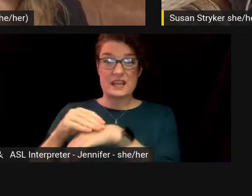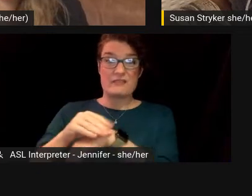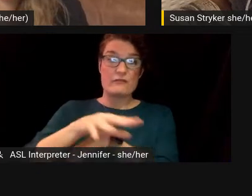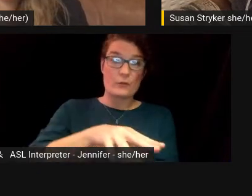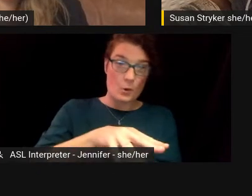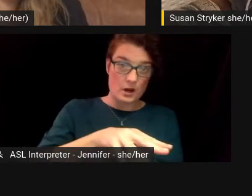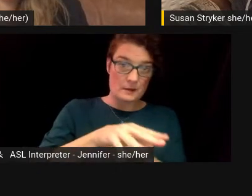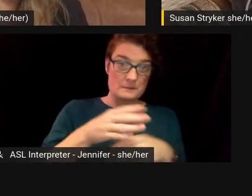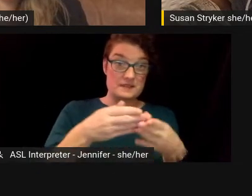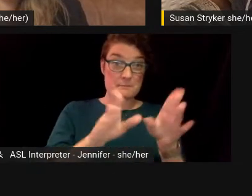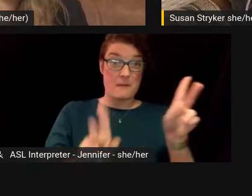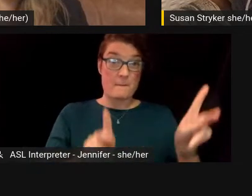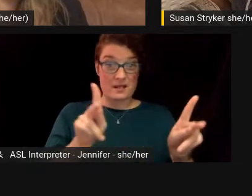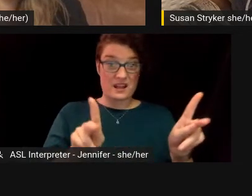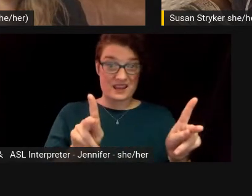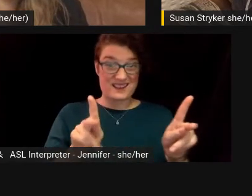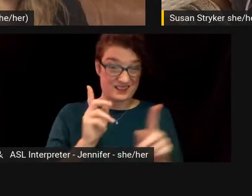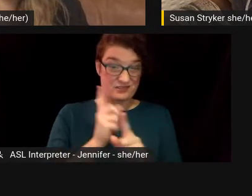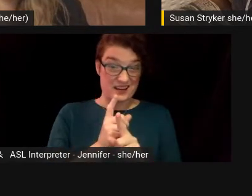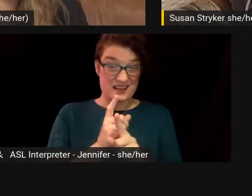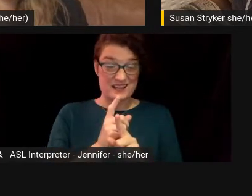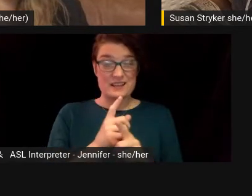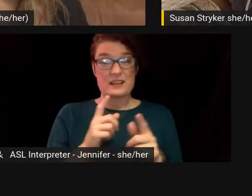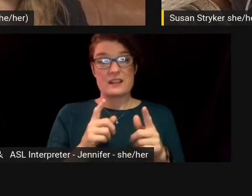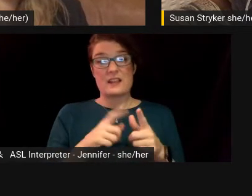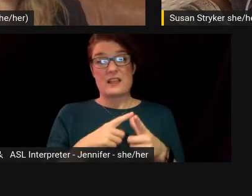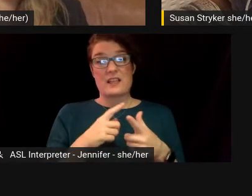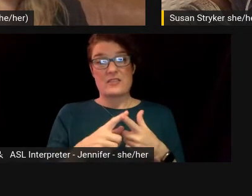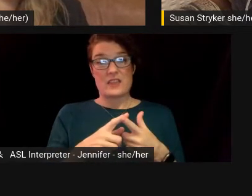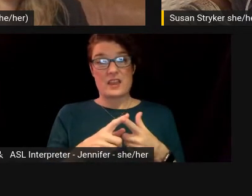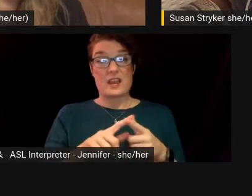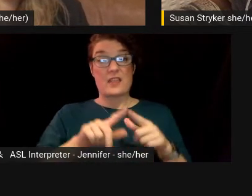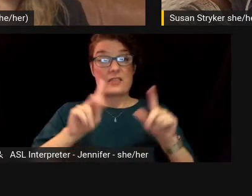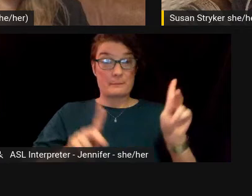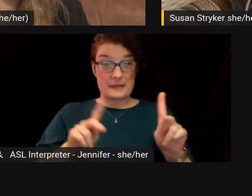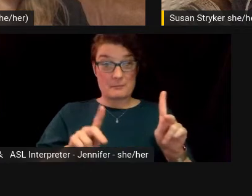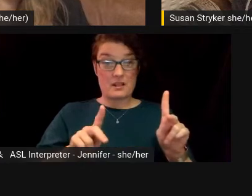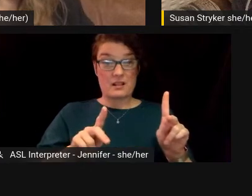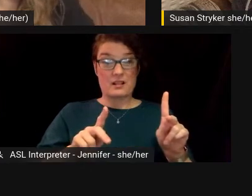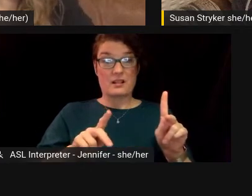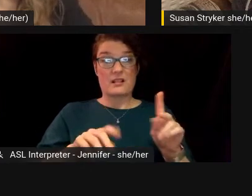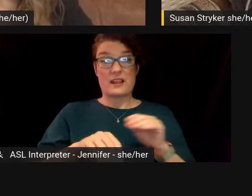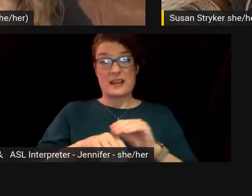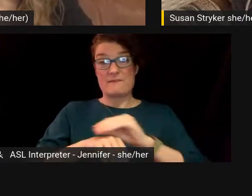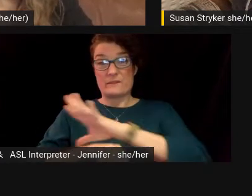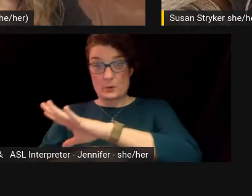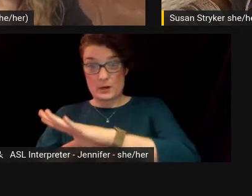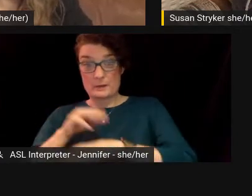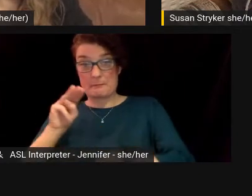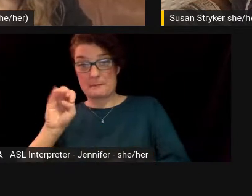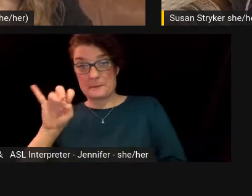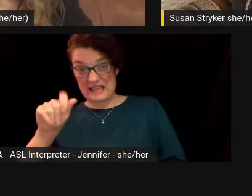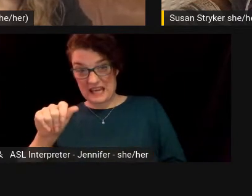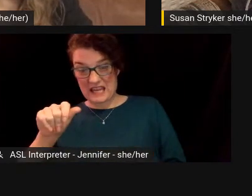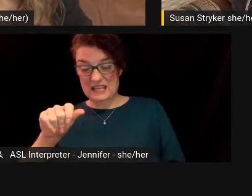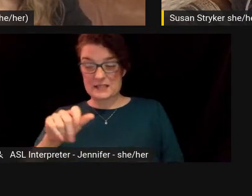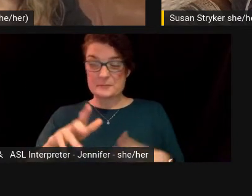the public, right? And then the public or the people inform media. And I think